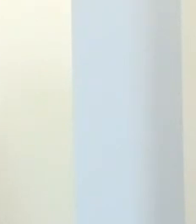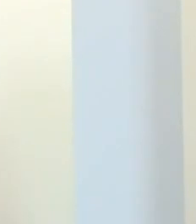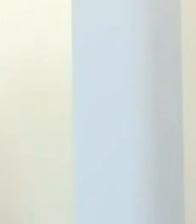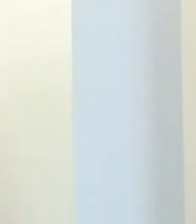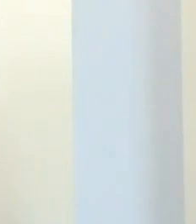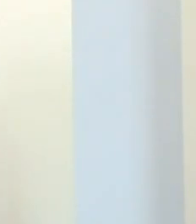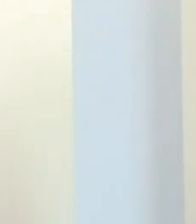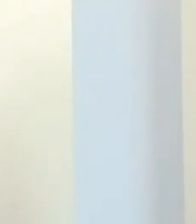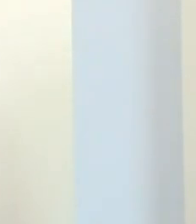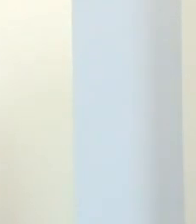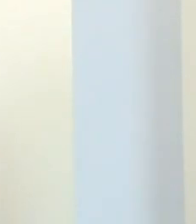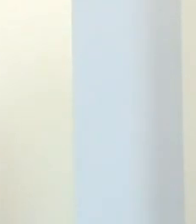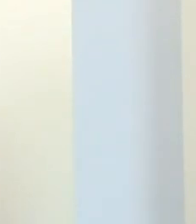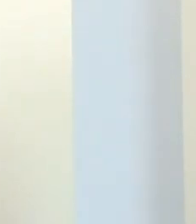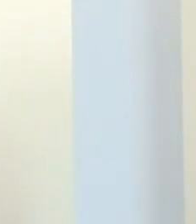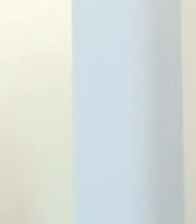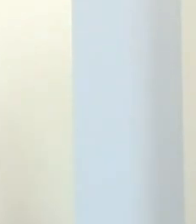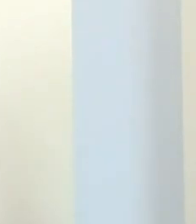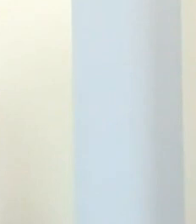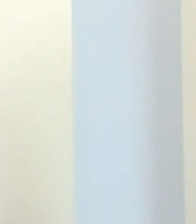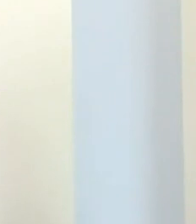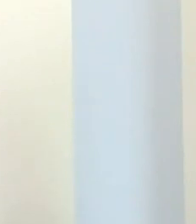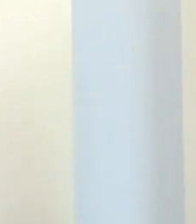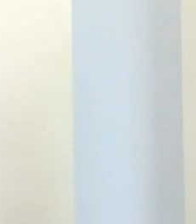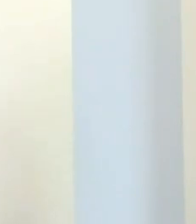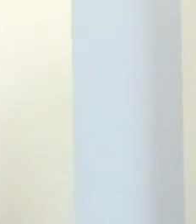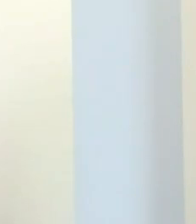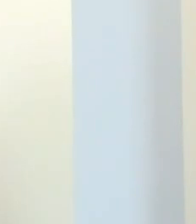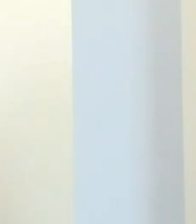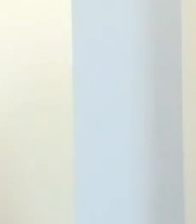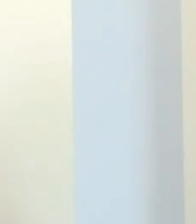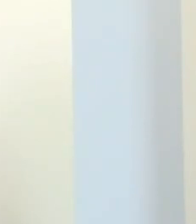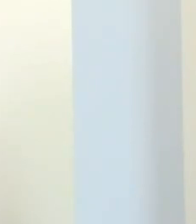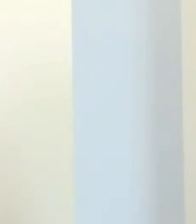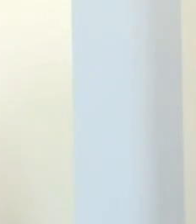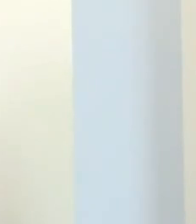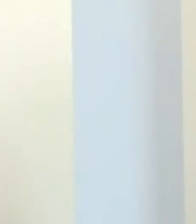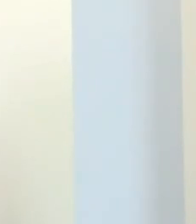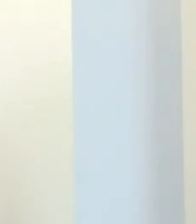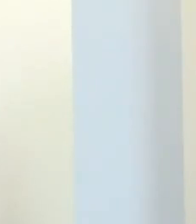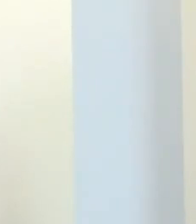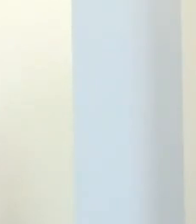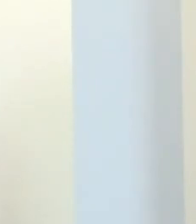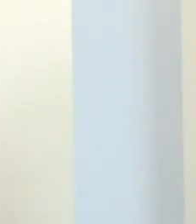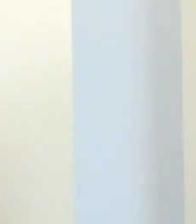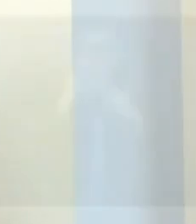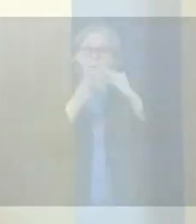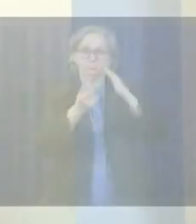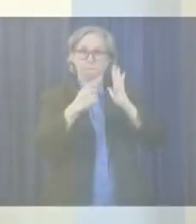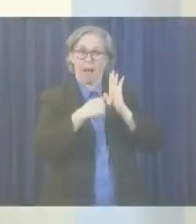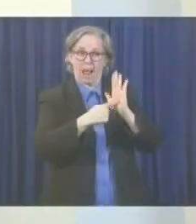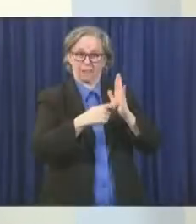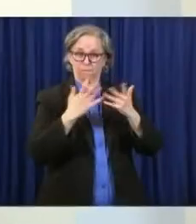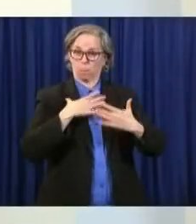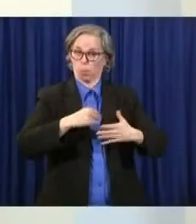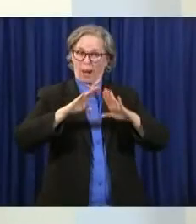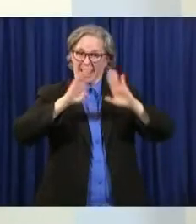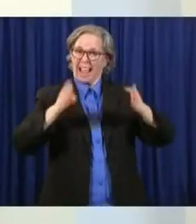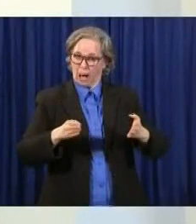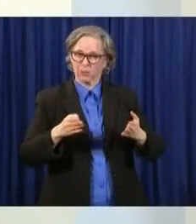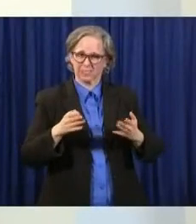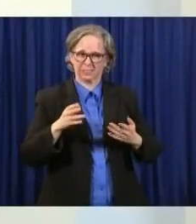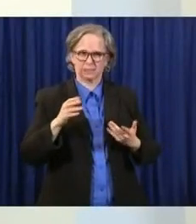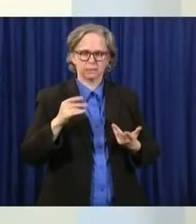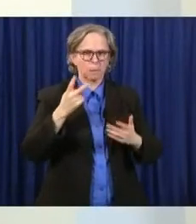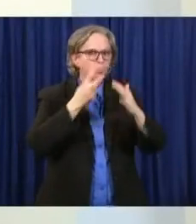I'm not sure where we were lost, but, again, with that modeling that came out of the White House, it was predicting that we would